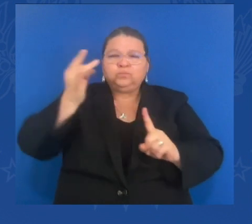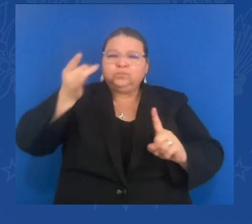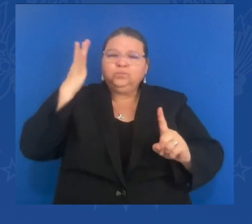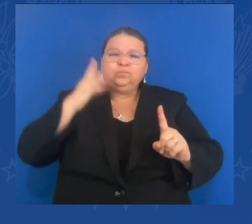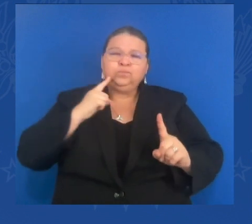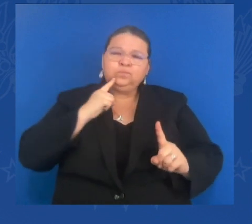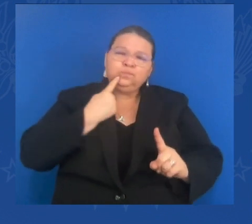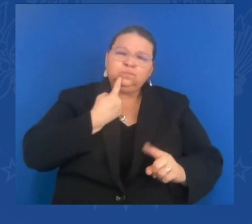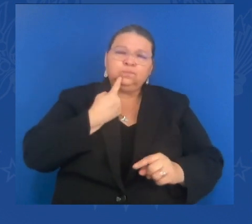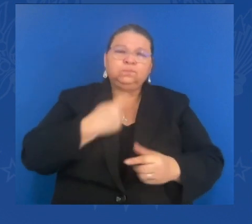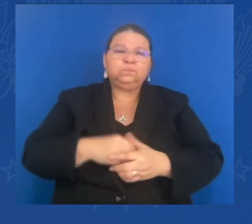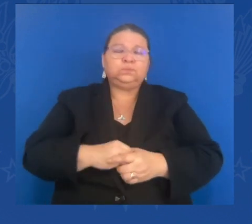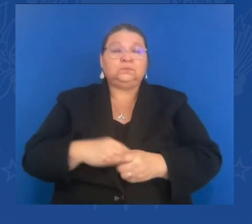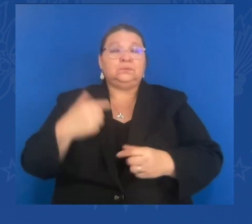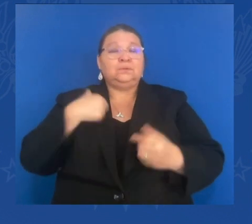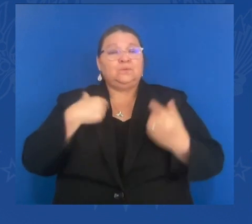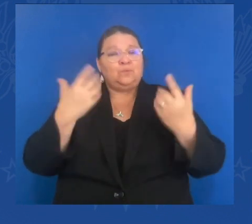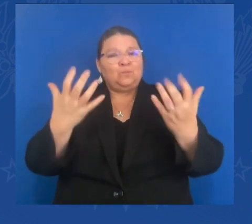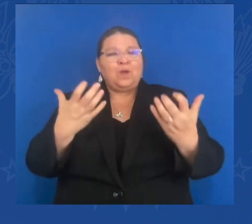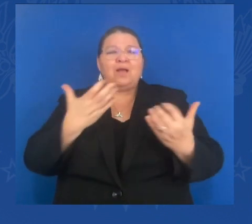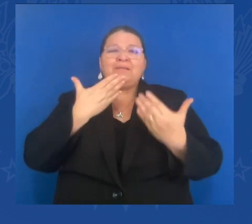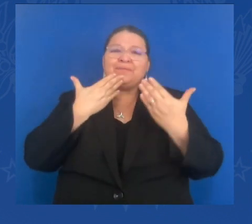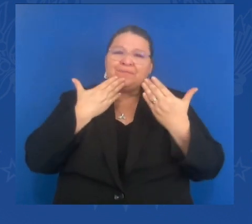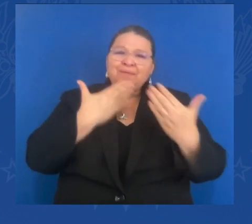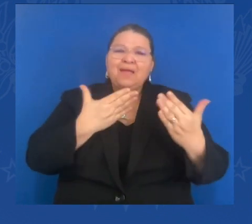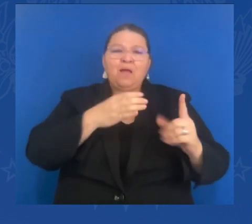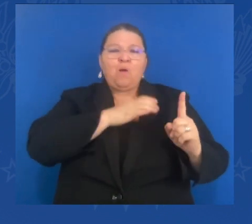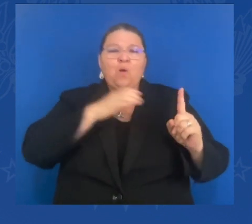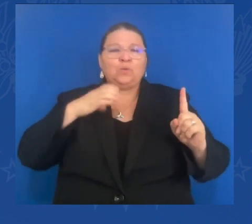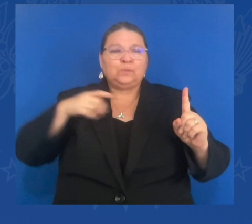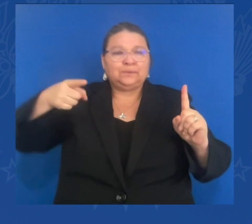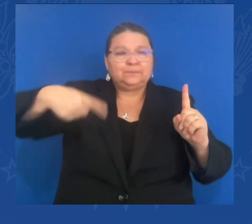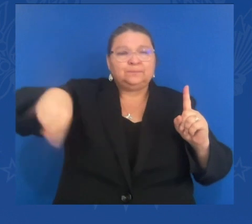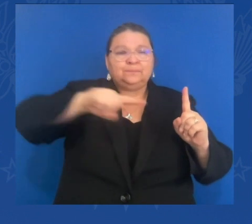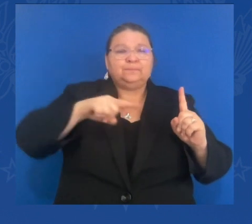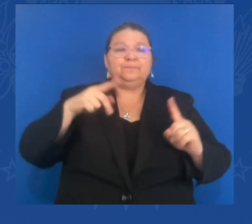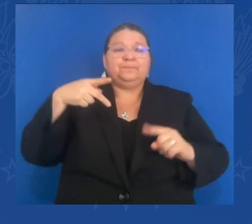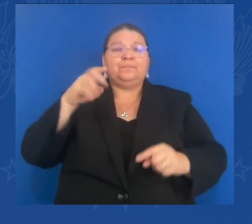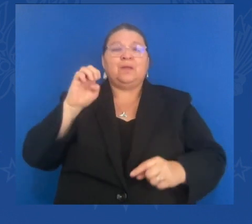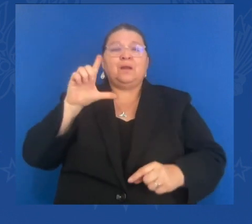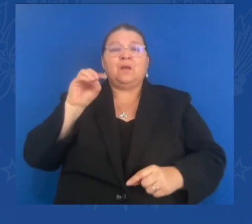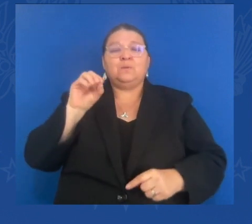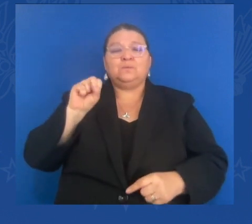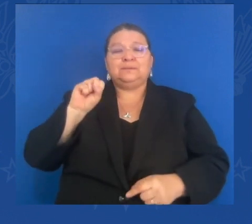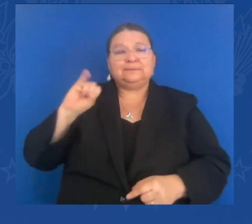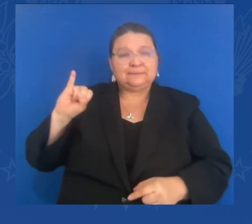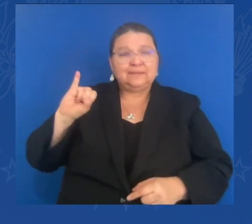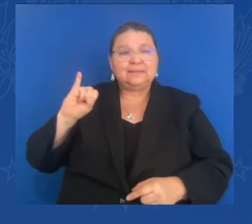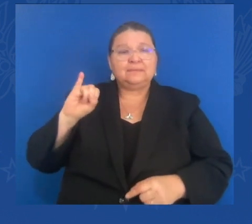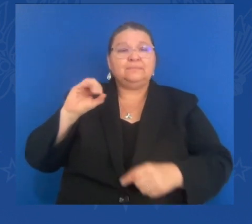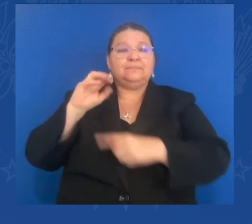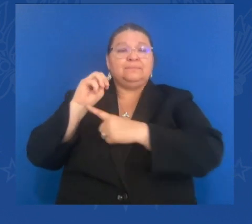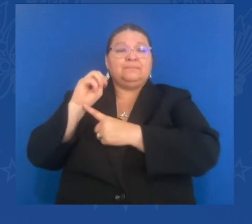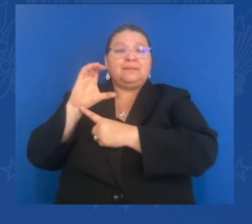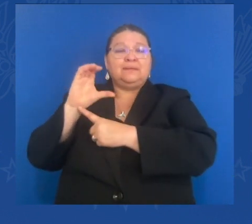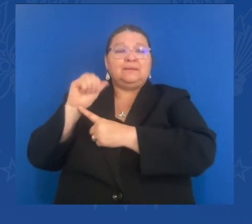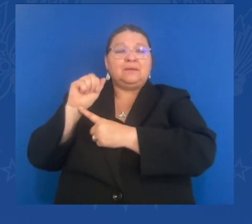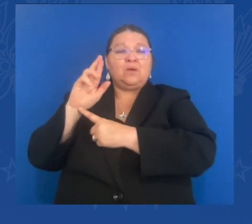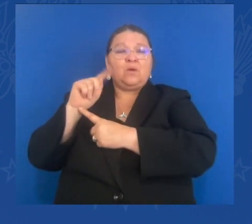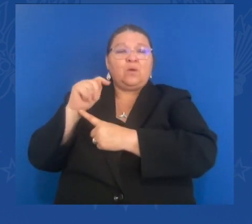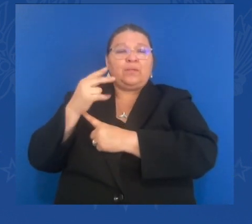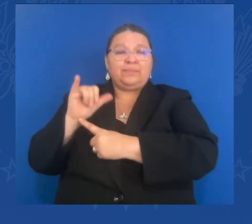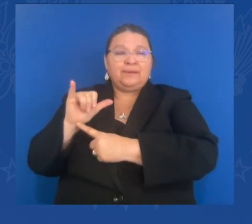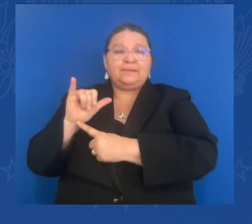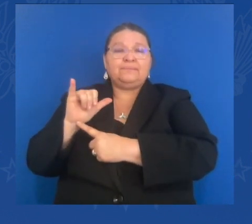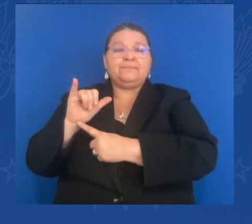Schumer and McConnell, and Senators Wyden and Crapo, Representatives Neil and Brady, for their bipartisan leadership on this in the Congress.